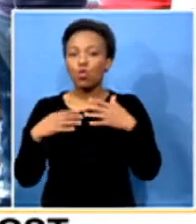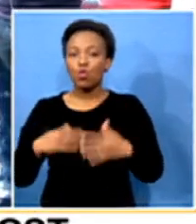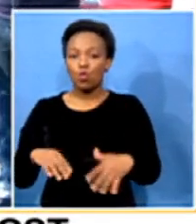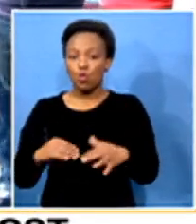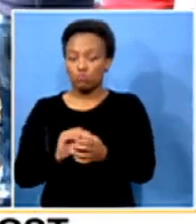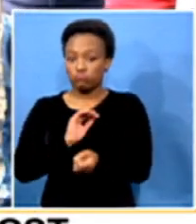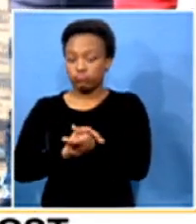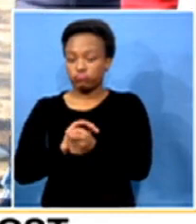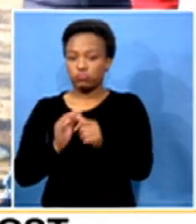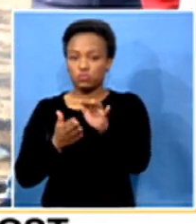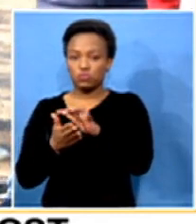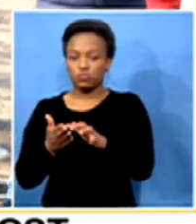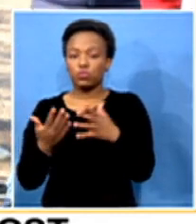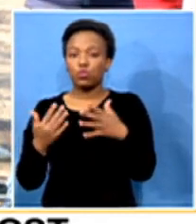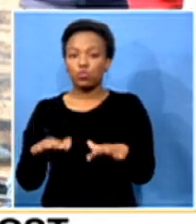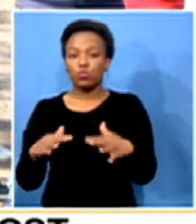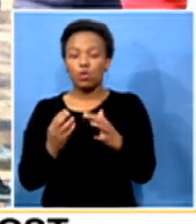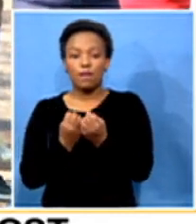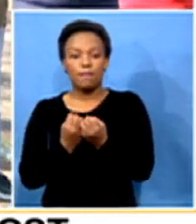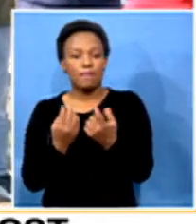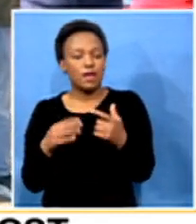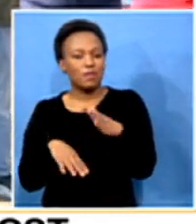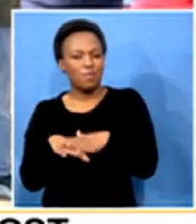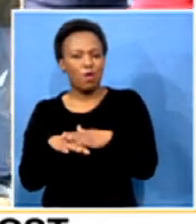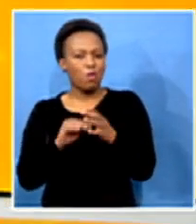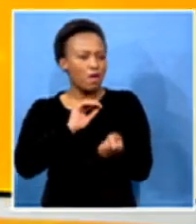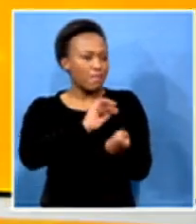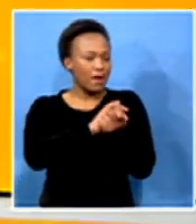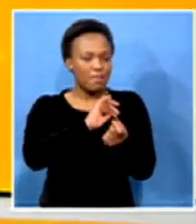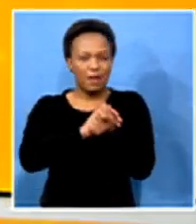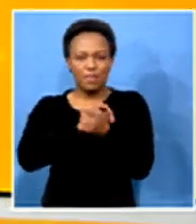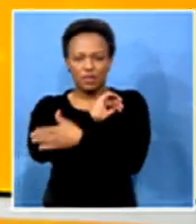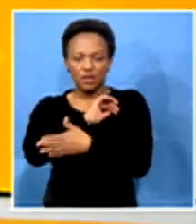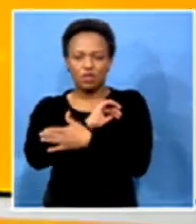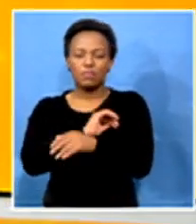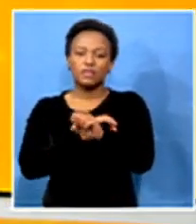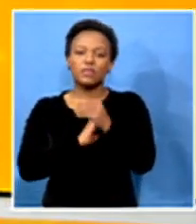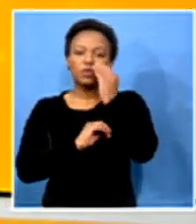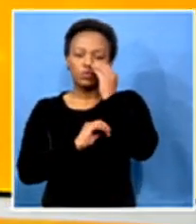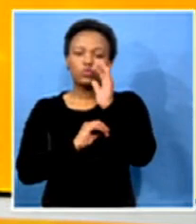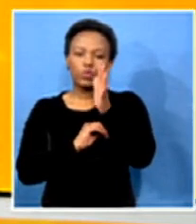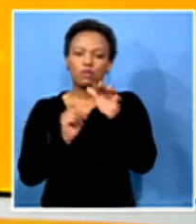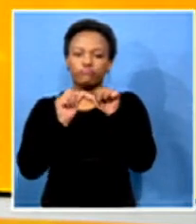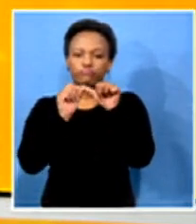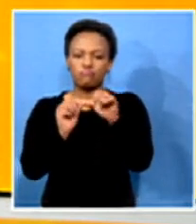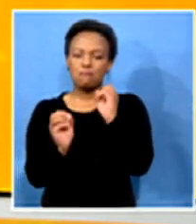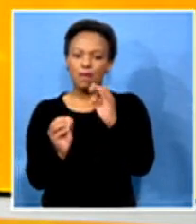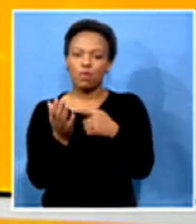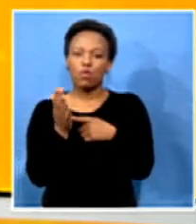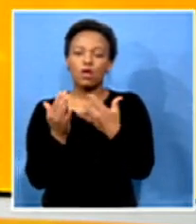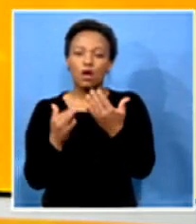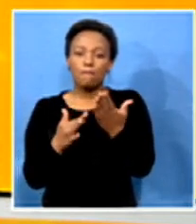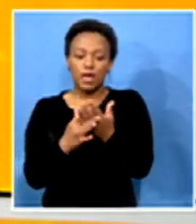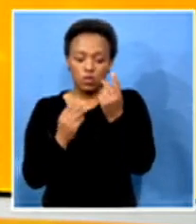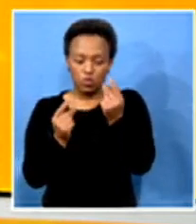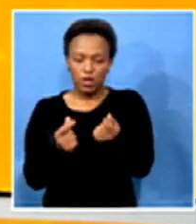this morning. And there must be many more across the country which SABC News will keep you informed about. We're to take a quick break and then